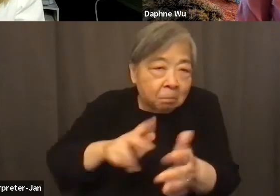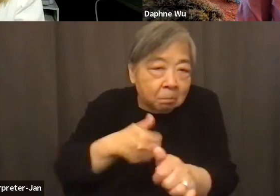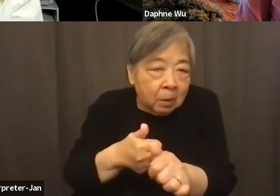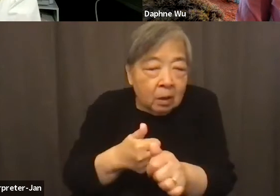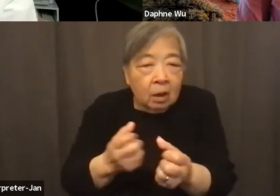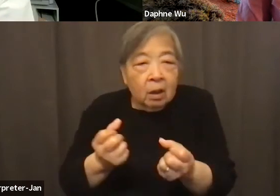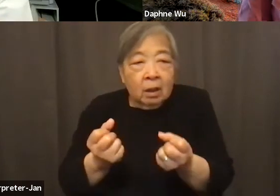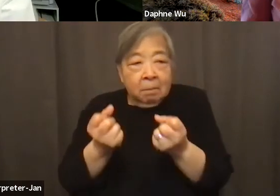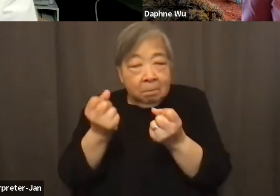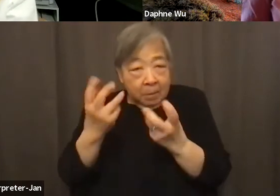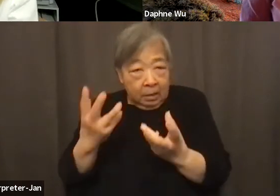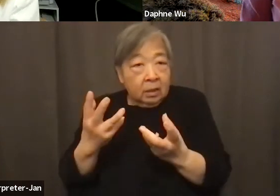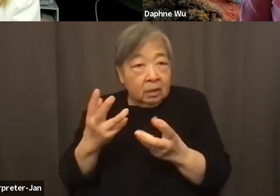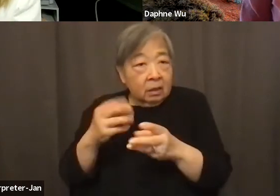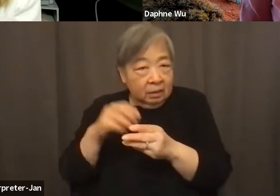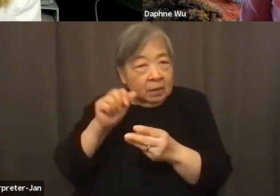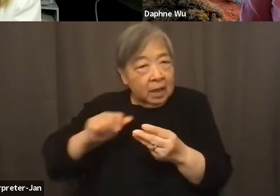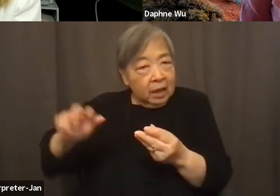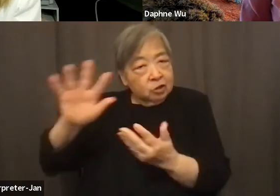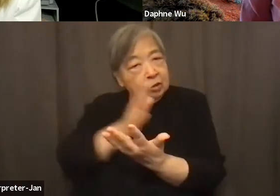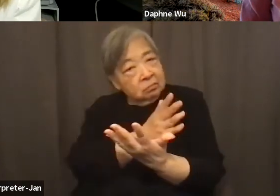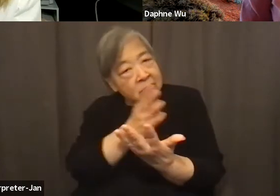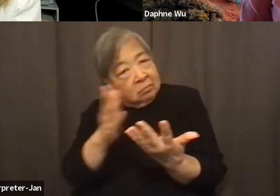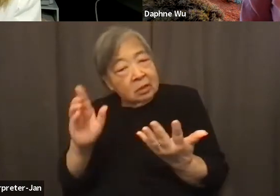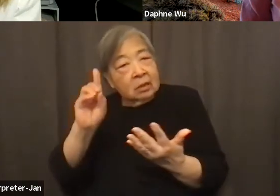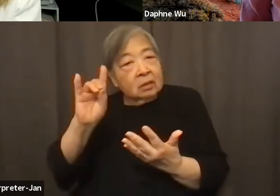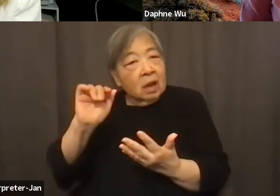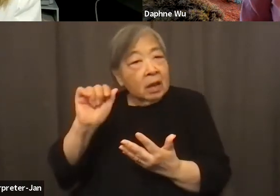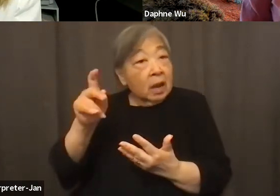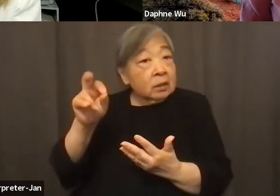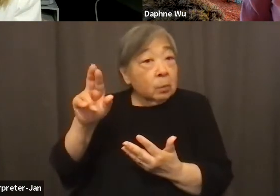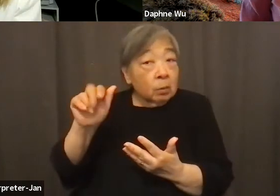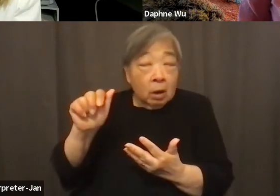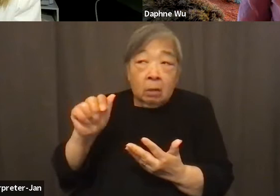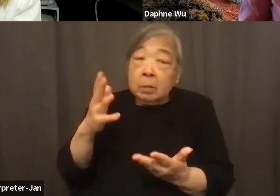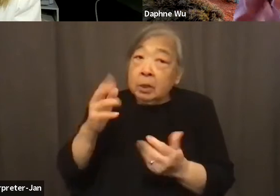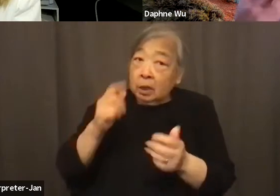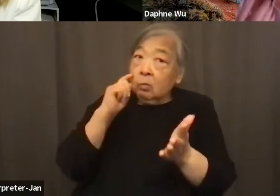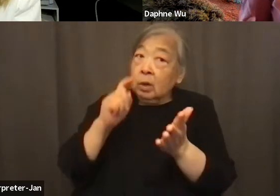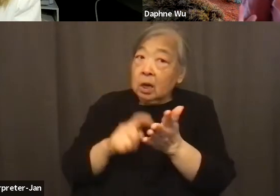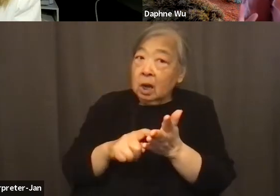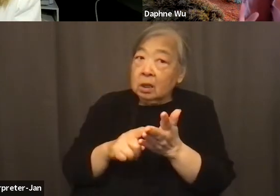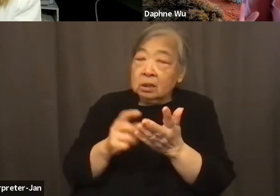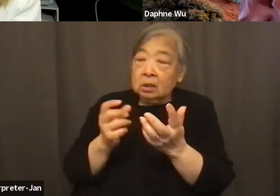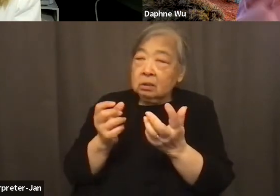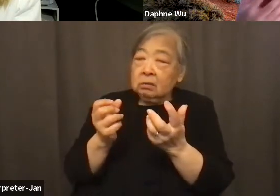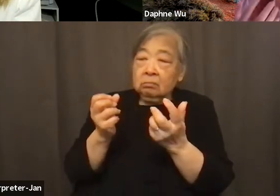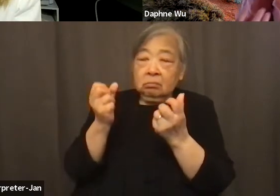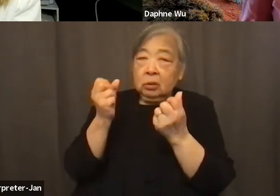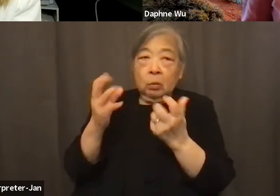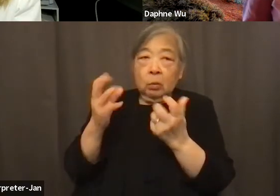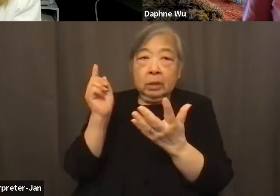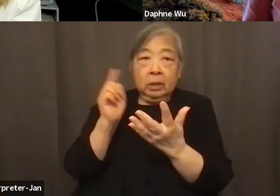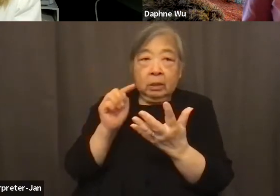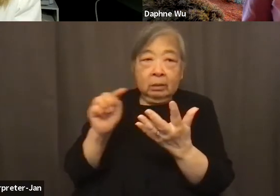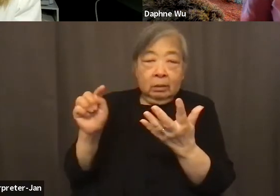in the Asian diasporas can maybe recognize so many, Cut Fruit